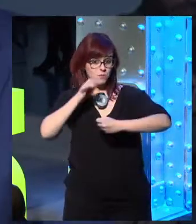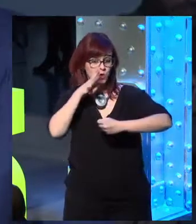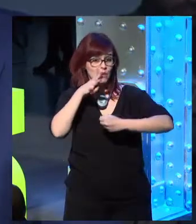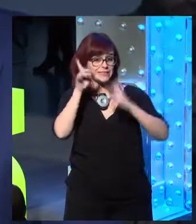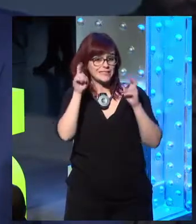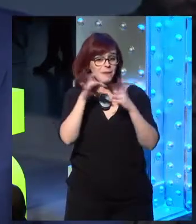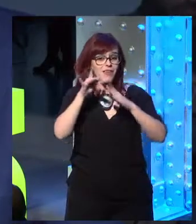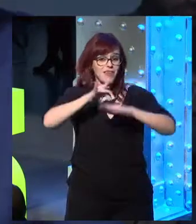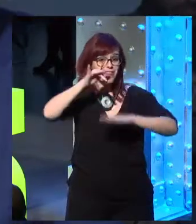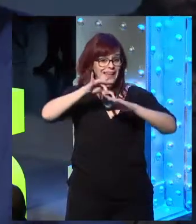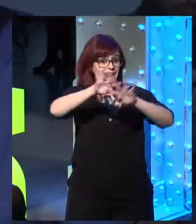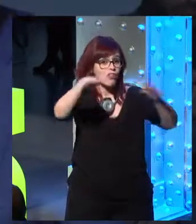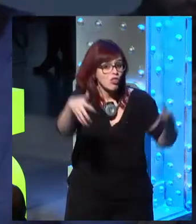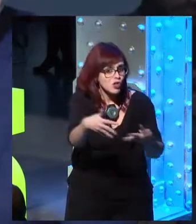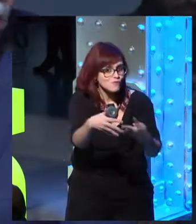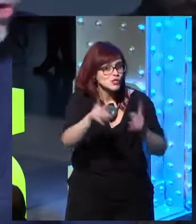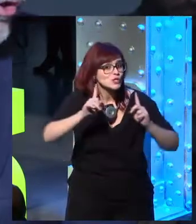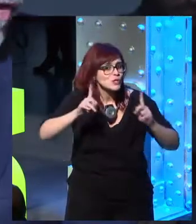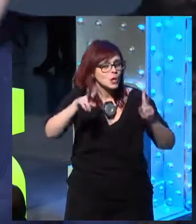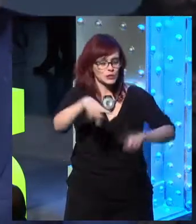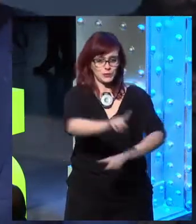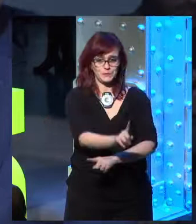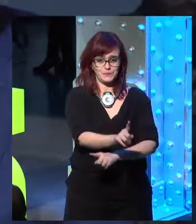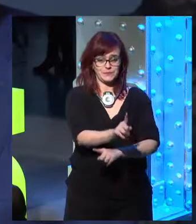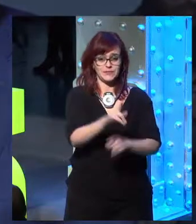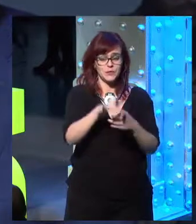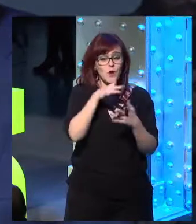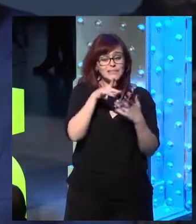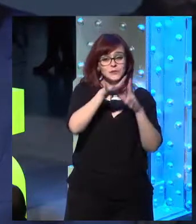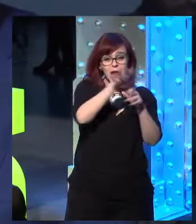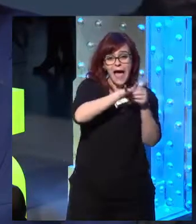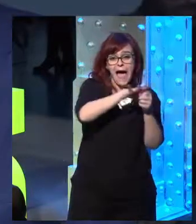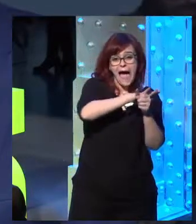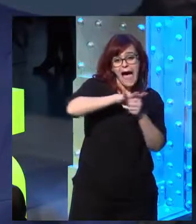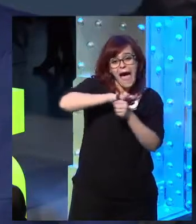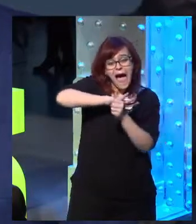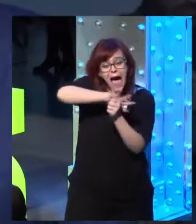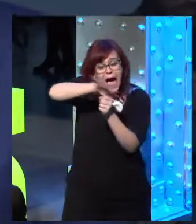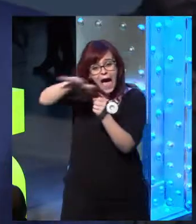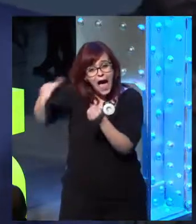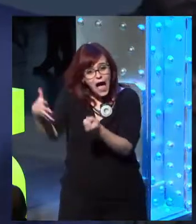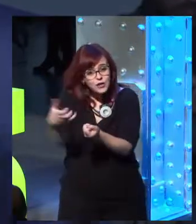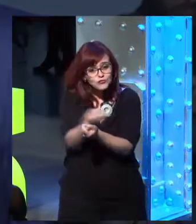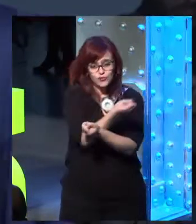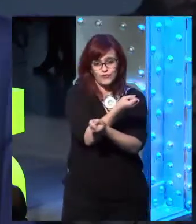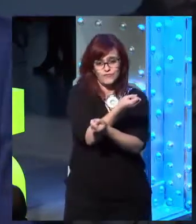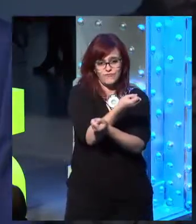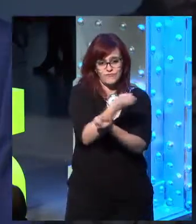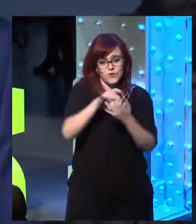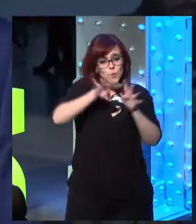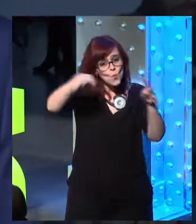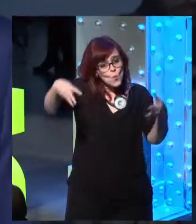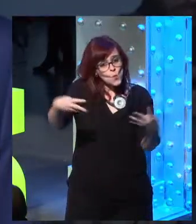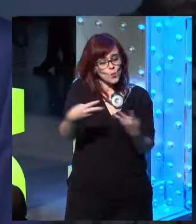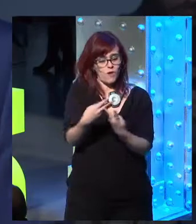in the economy because of digitalization. And this affects everything and everyone. There won't